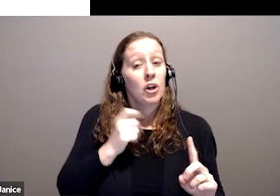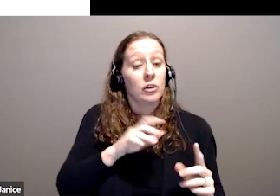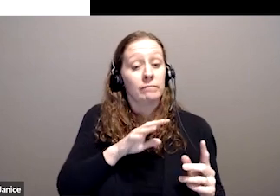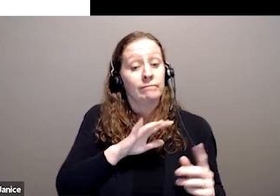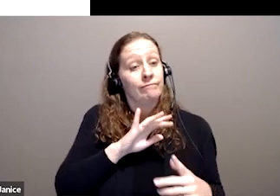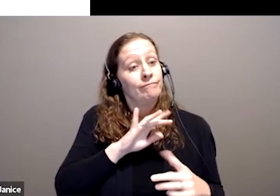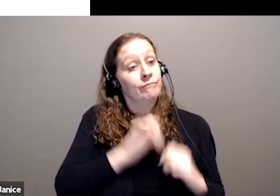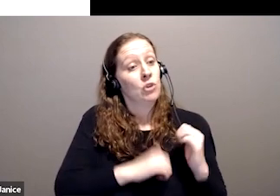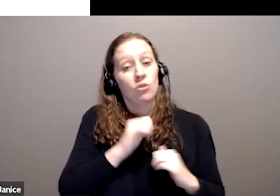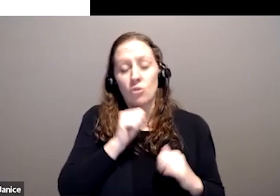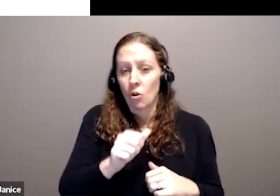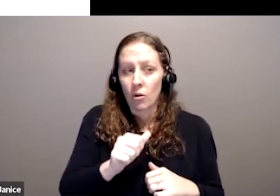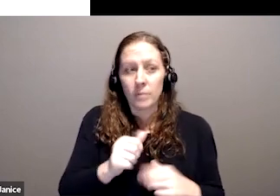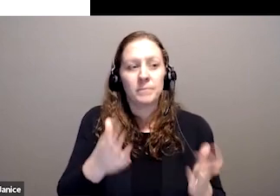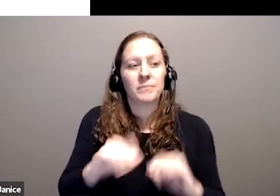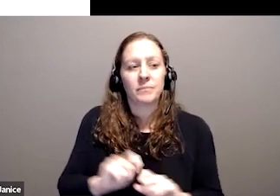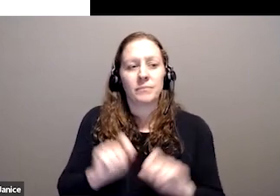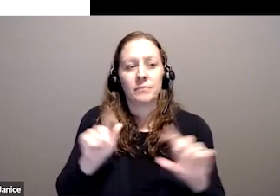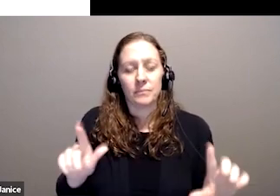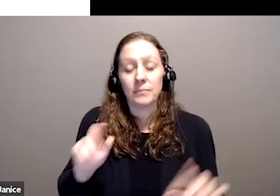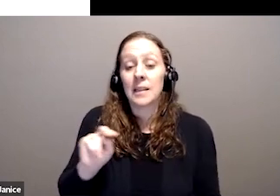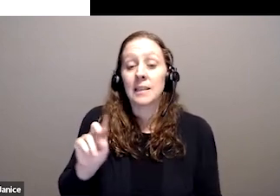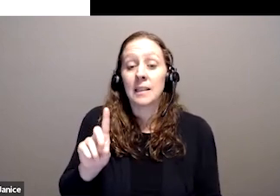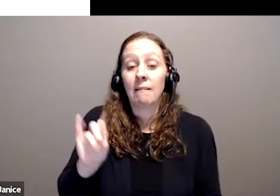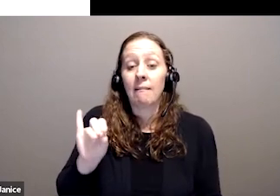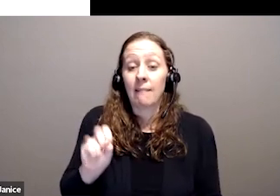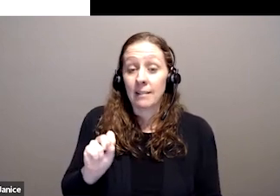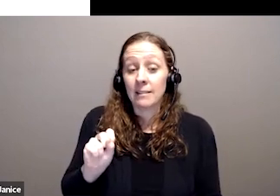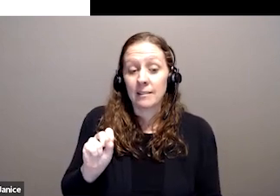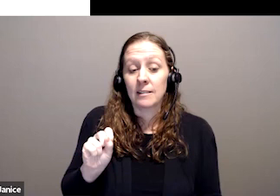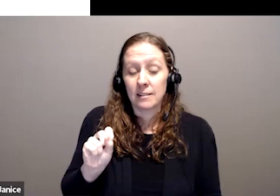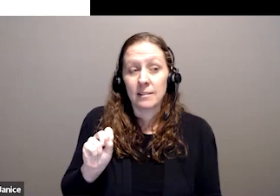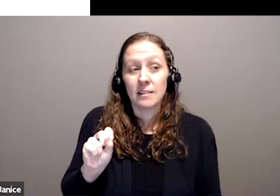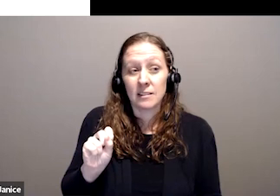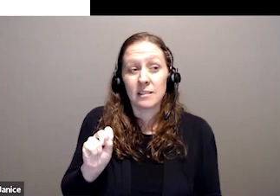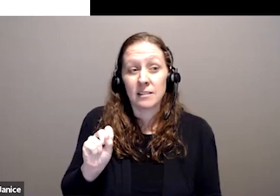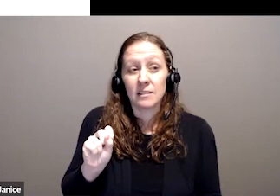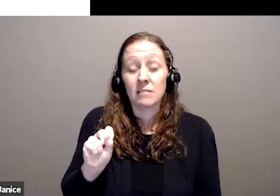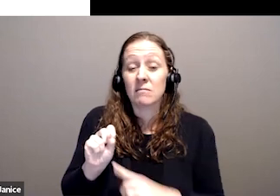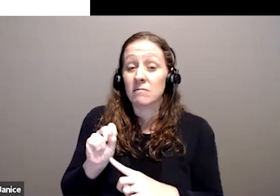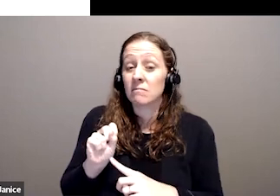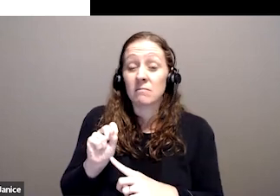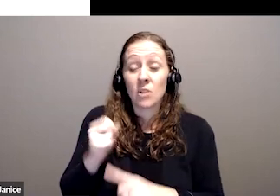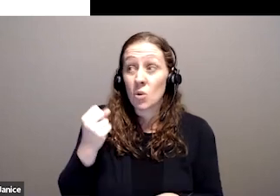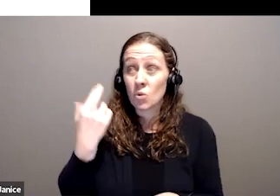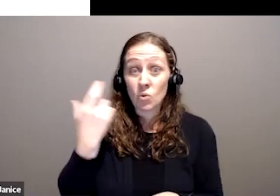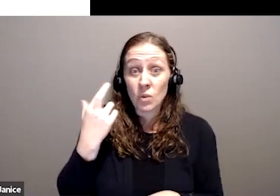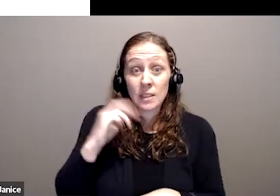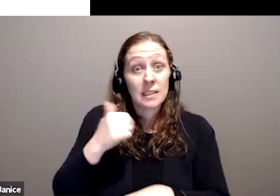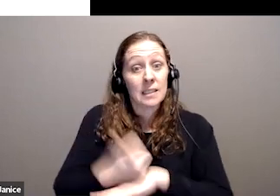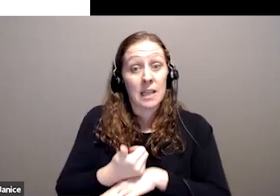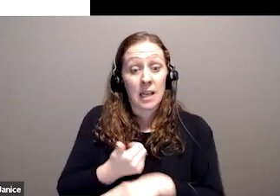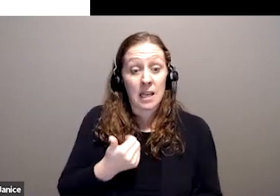next slide. The NDIs came about not due primarily to governments,